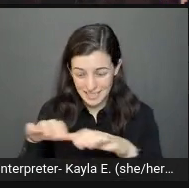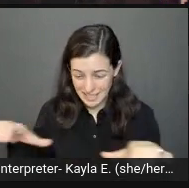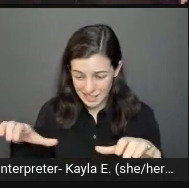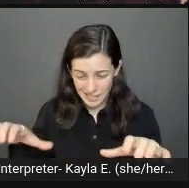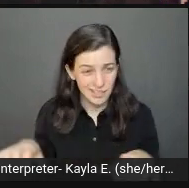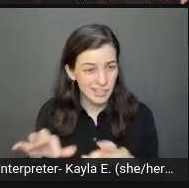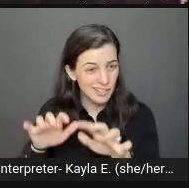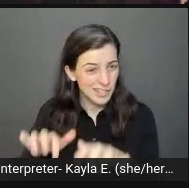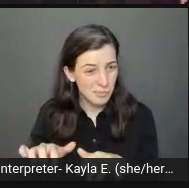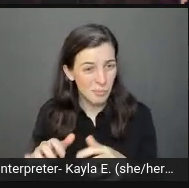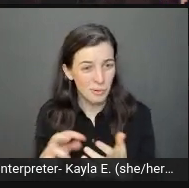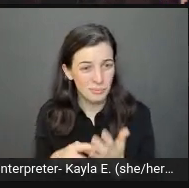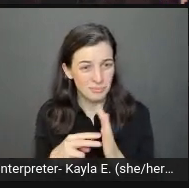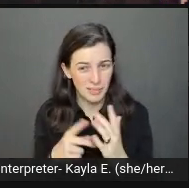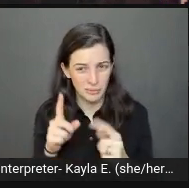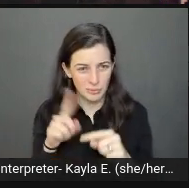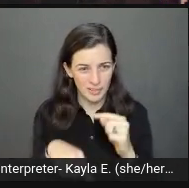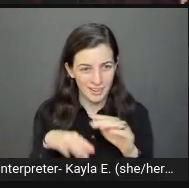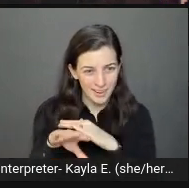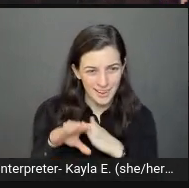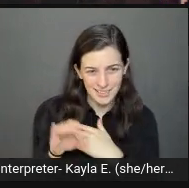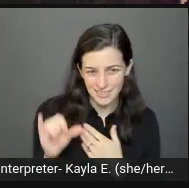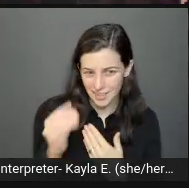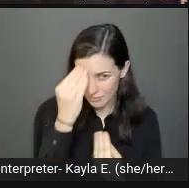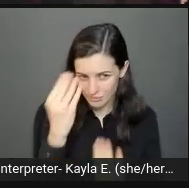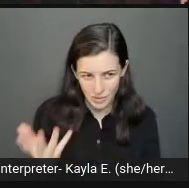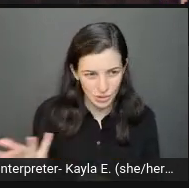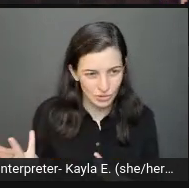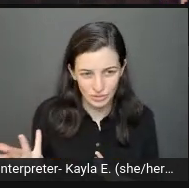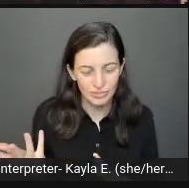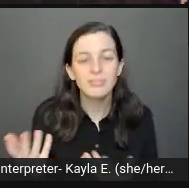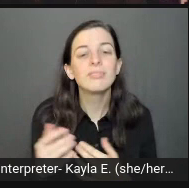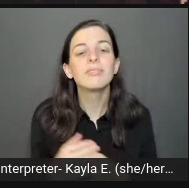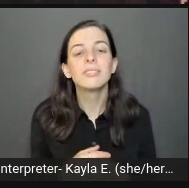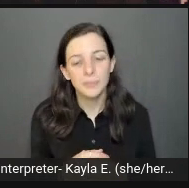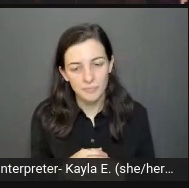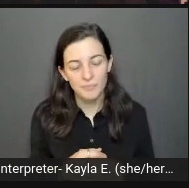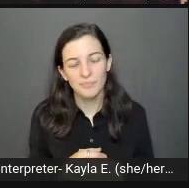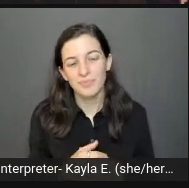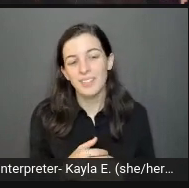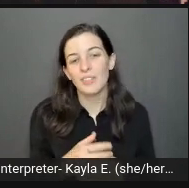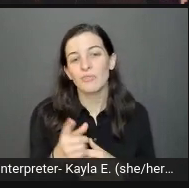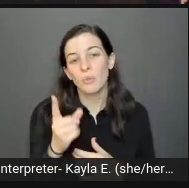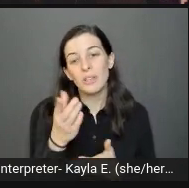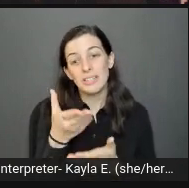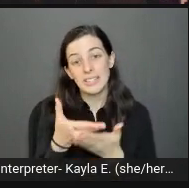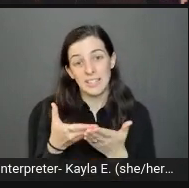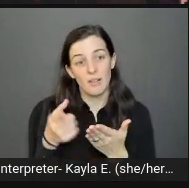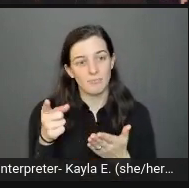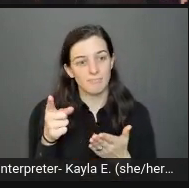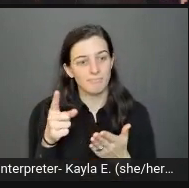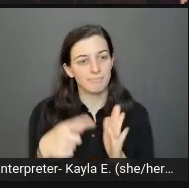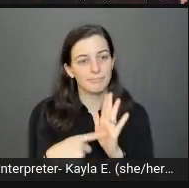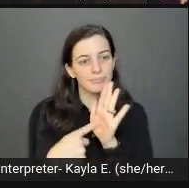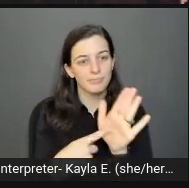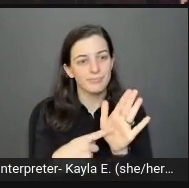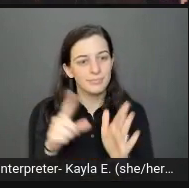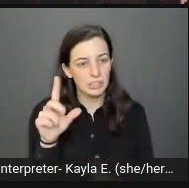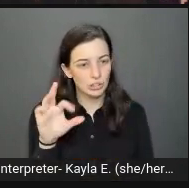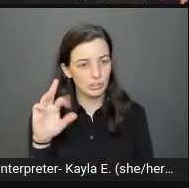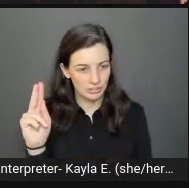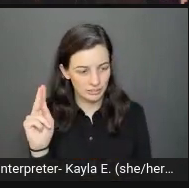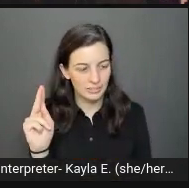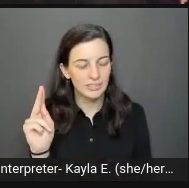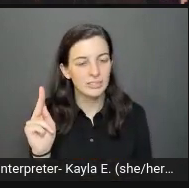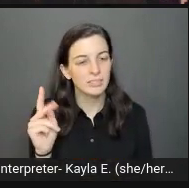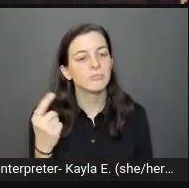down a page is unlikely to do. In cases of featured image links on blog posts, an argument can